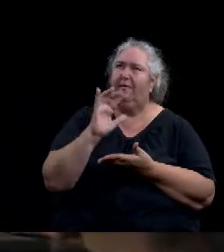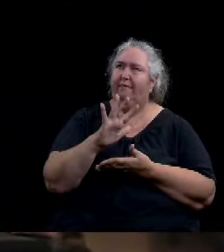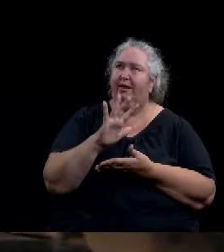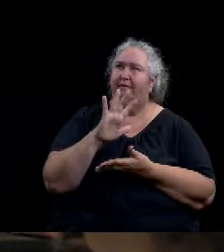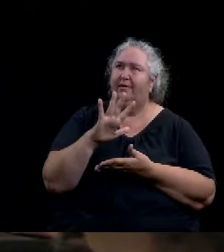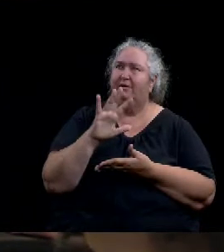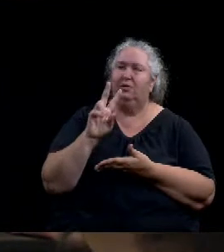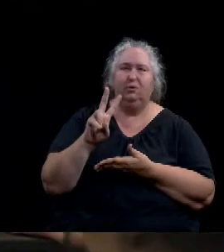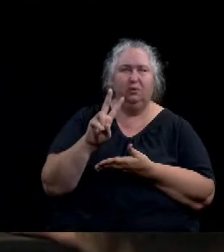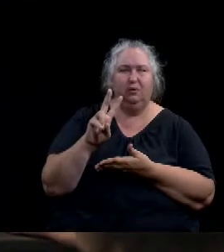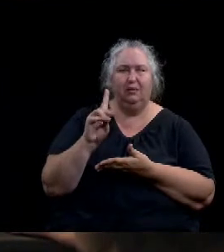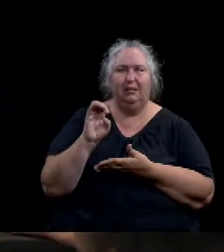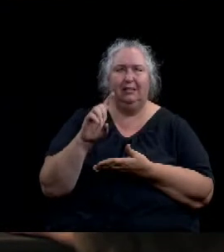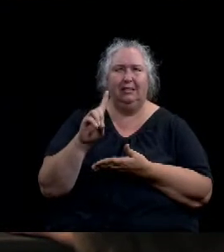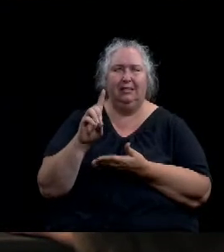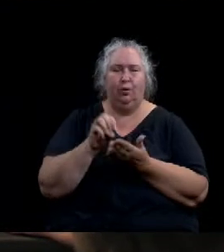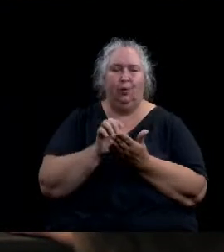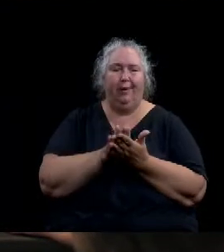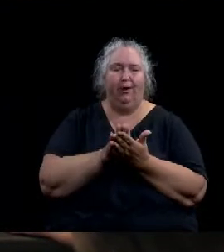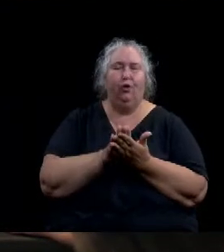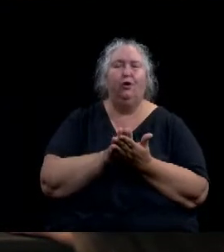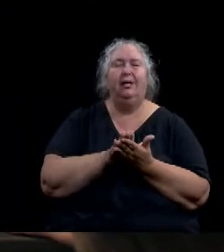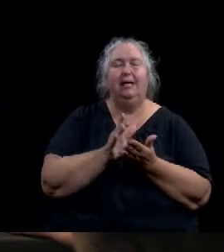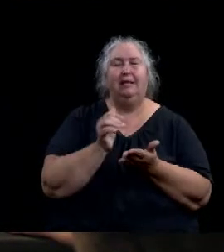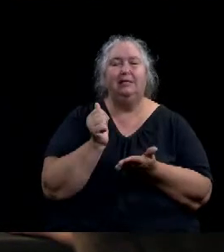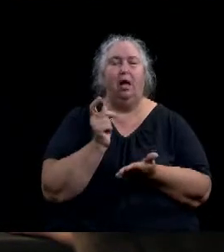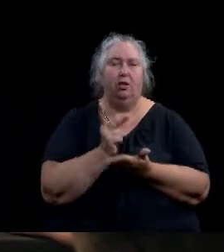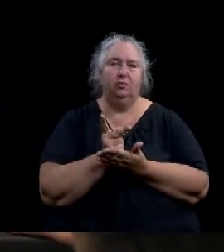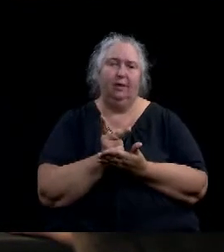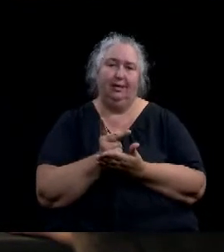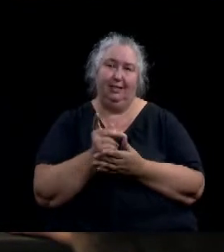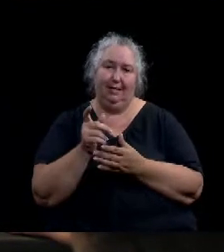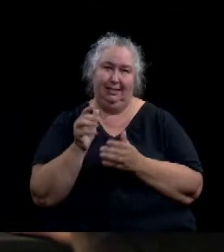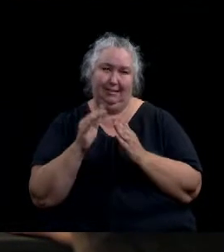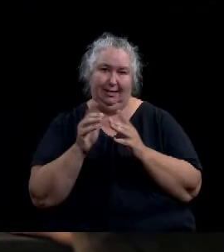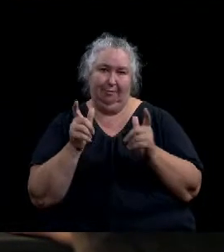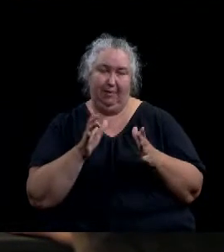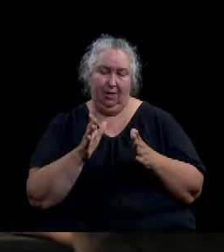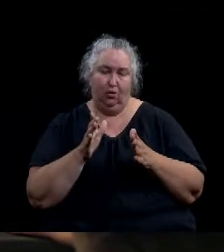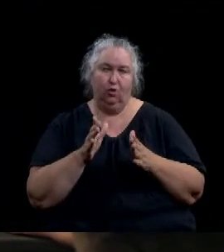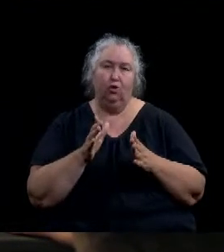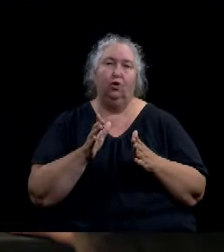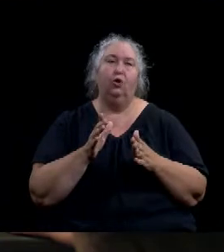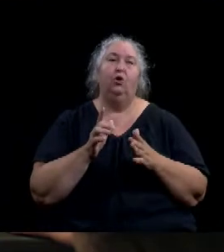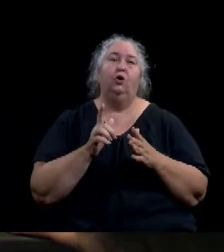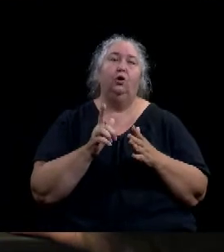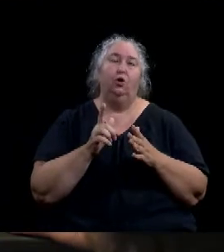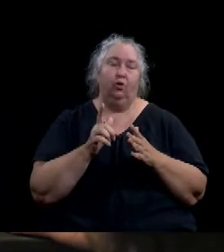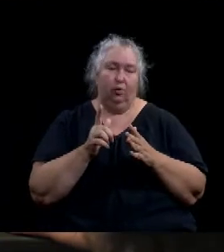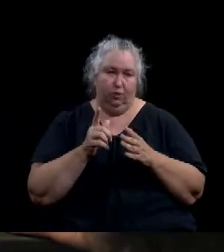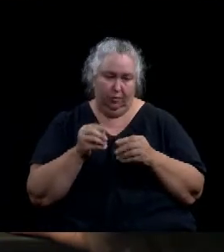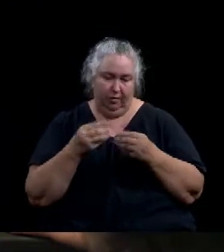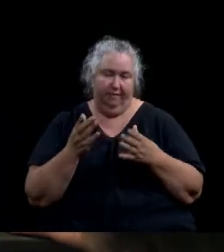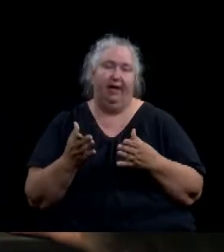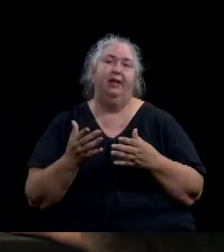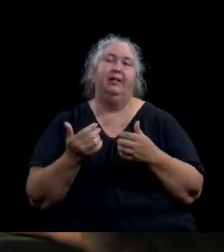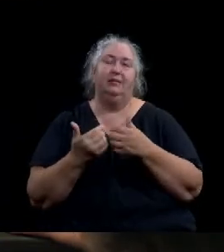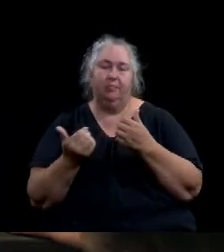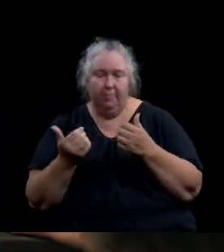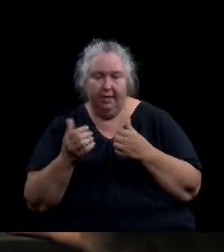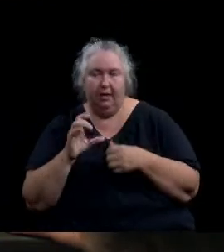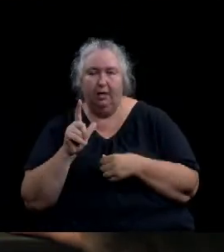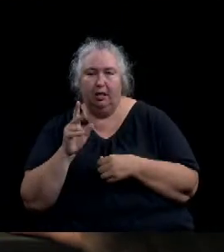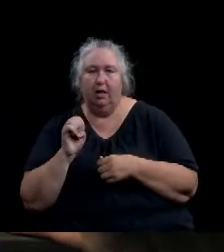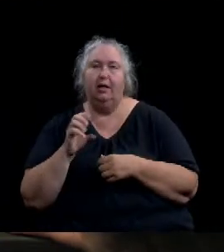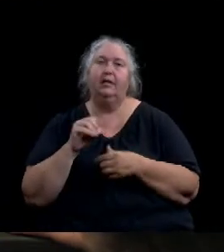authorizing the city manager to execute quick claim deeds, providing a severability clause, and a finding to determine the meeting in which this ordinance is passed is open to the public as required by